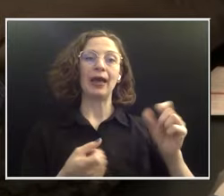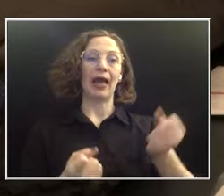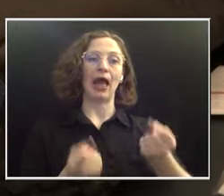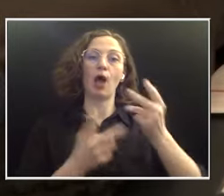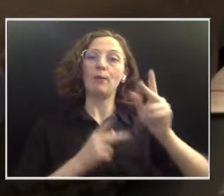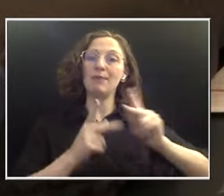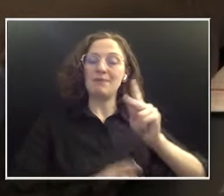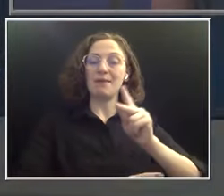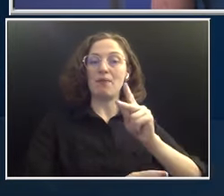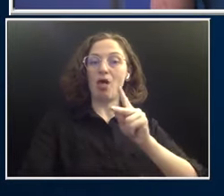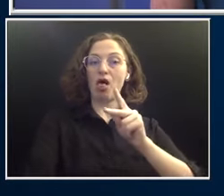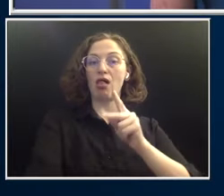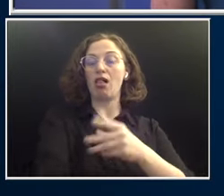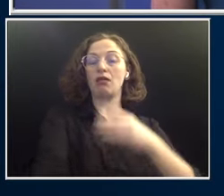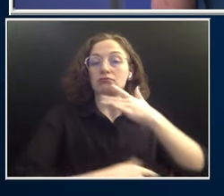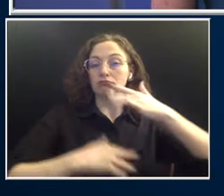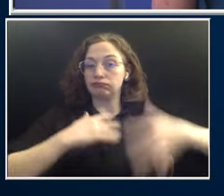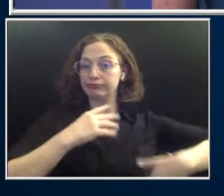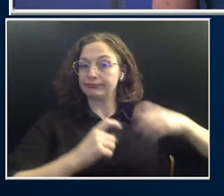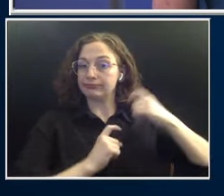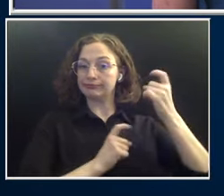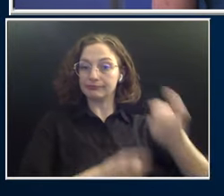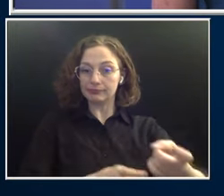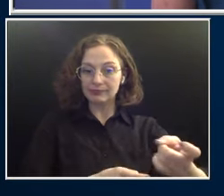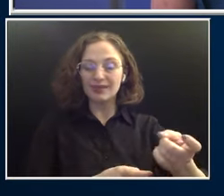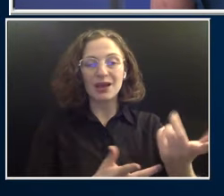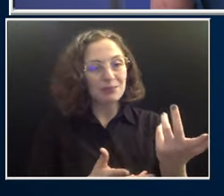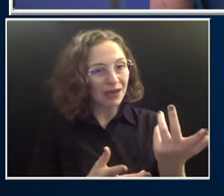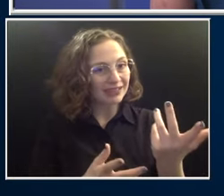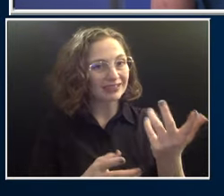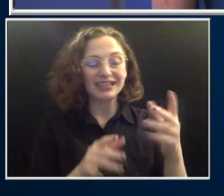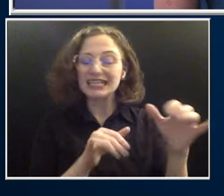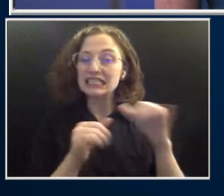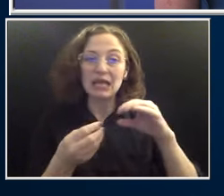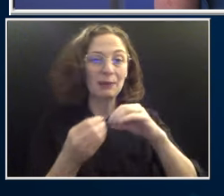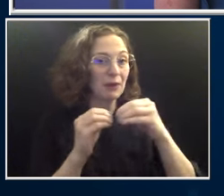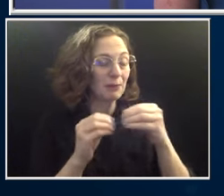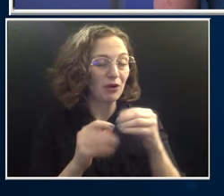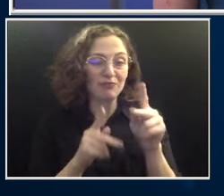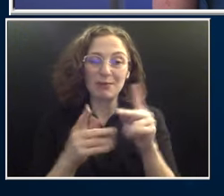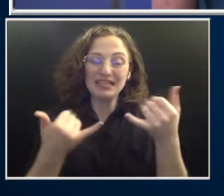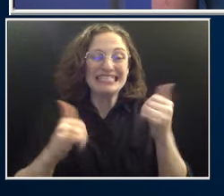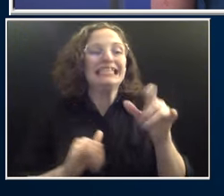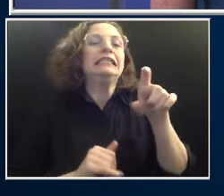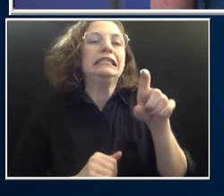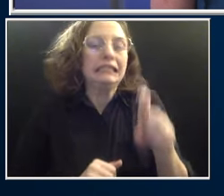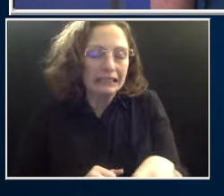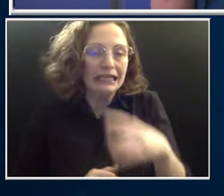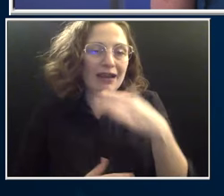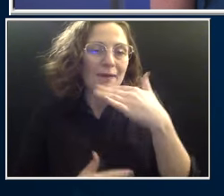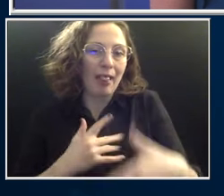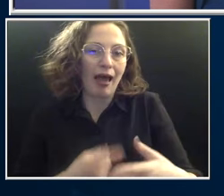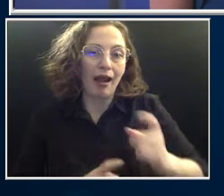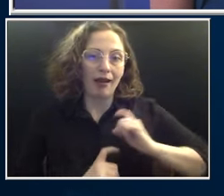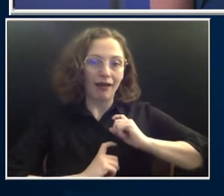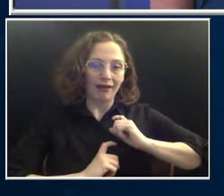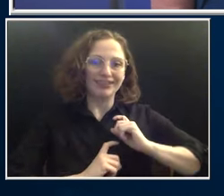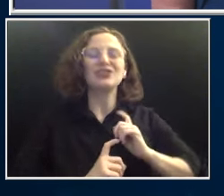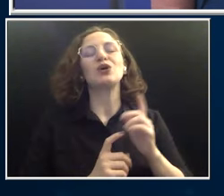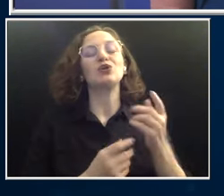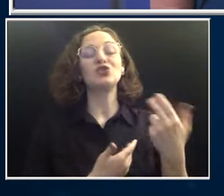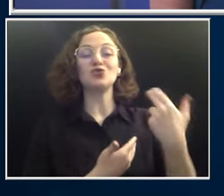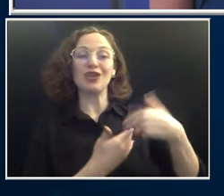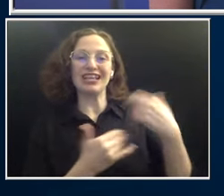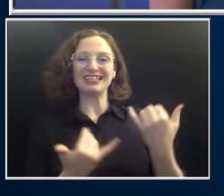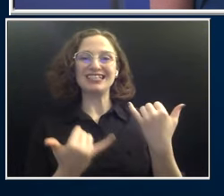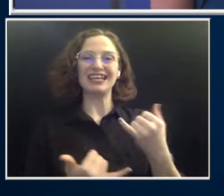We are joined this morning by Chelsea Smith with the Community Blood Center. Chelsea, good morning. How are you? I'm good. How are you? I'm